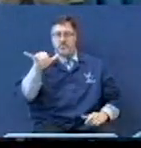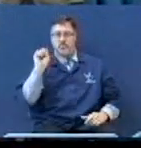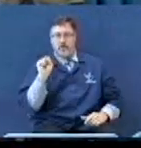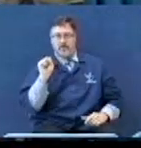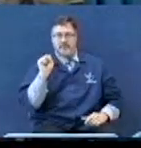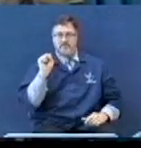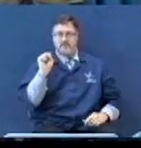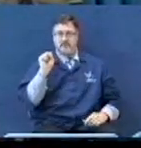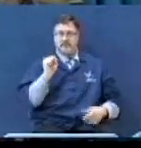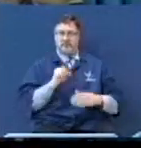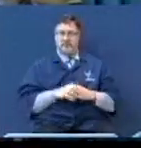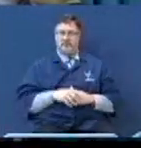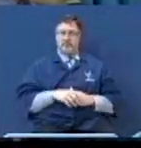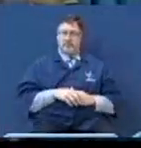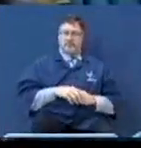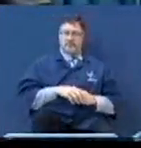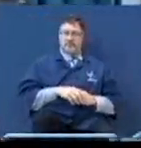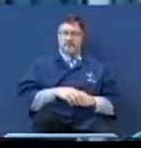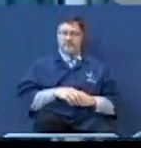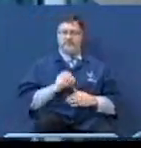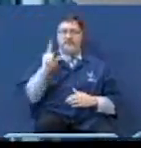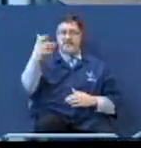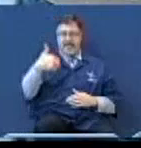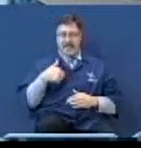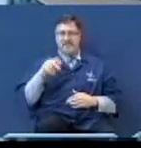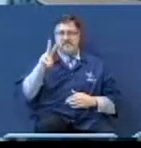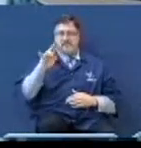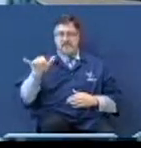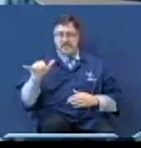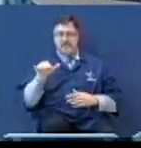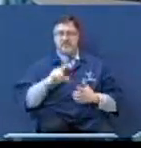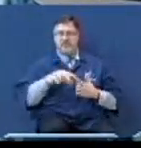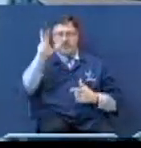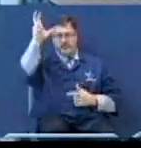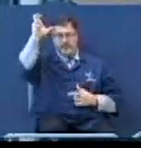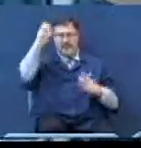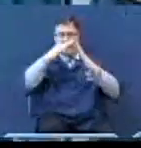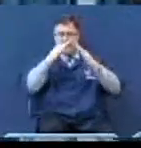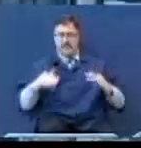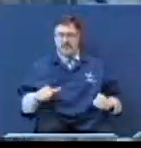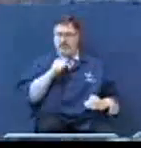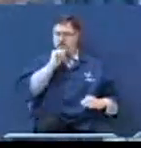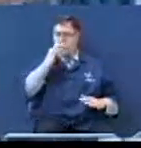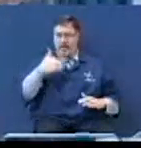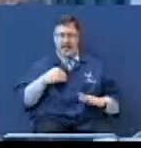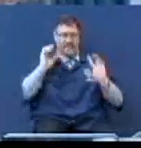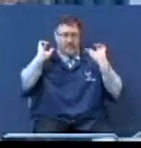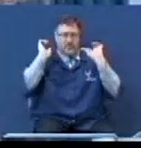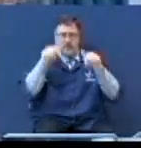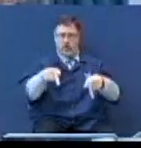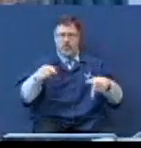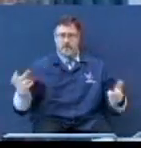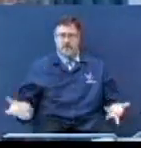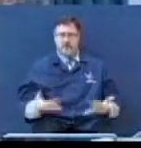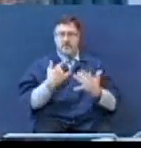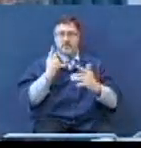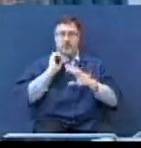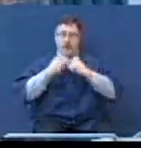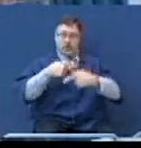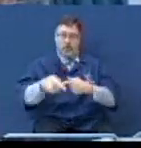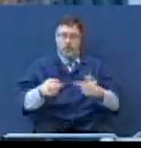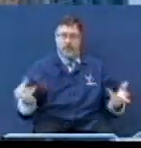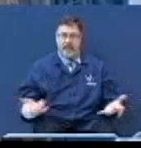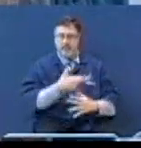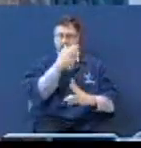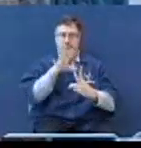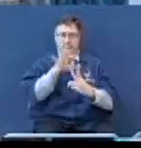glory he got the keys to the devil's house you don't have to go to hell you go to hell because you choose to go